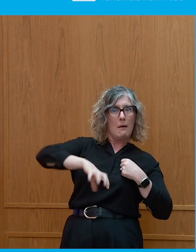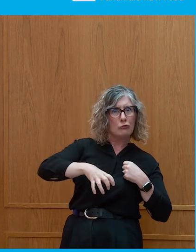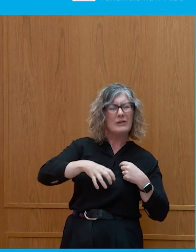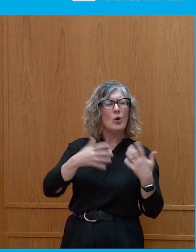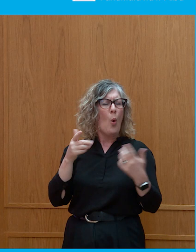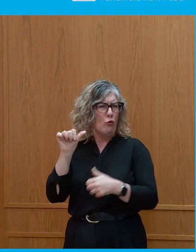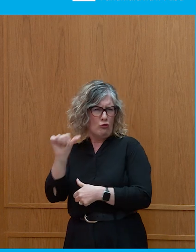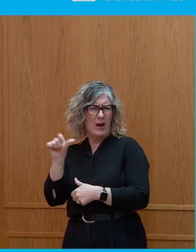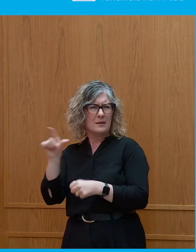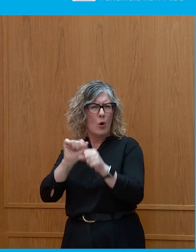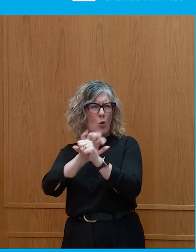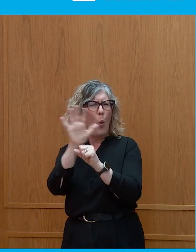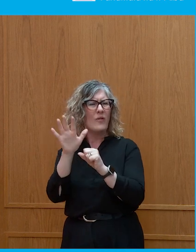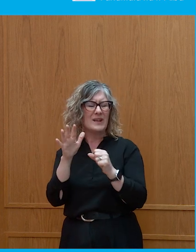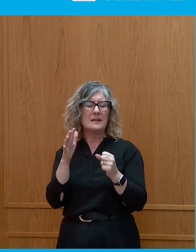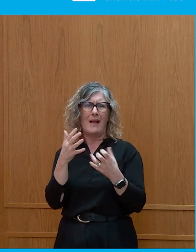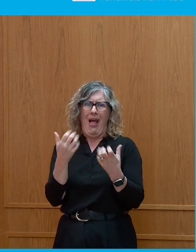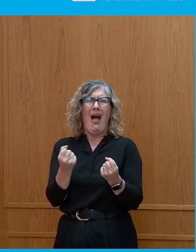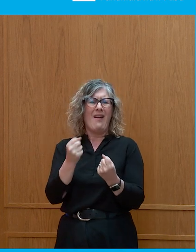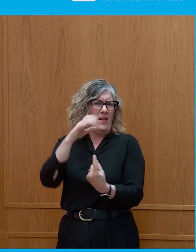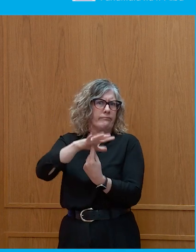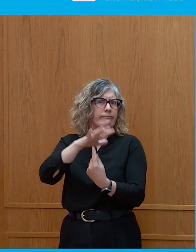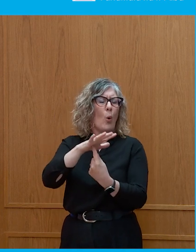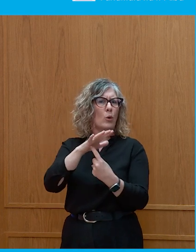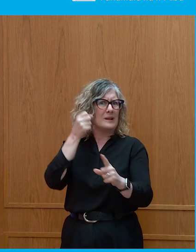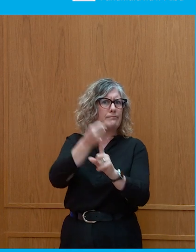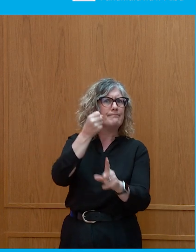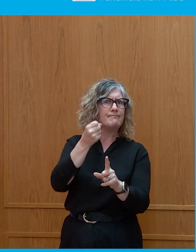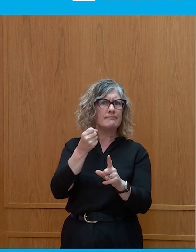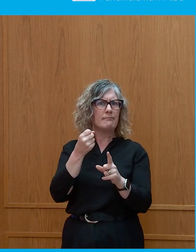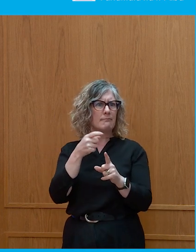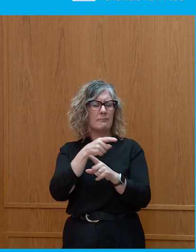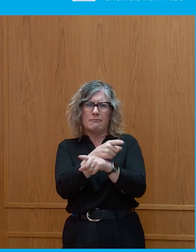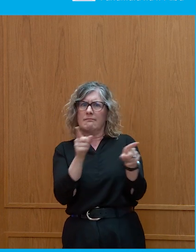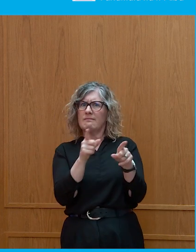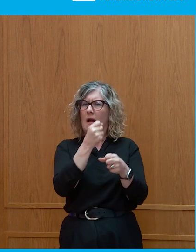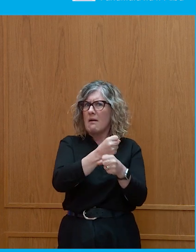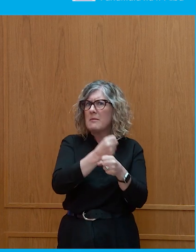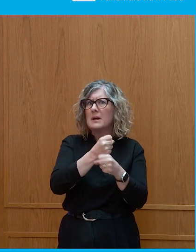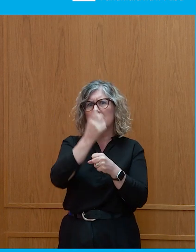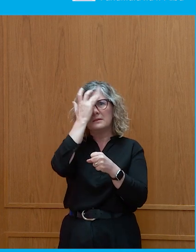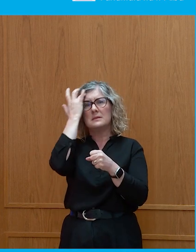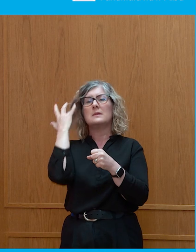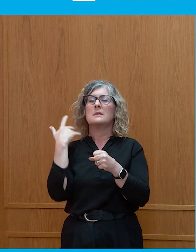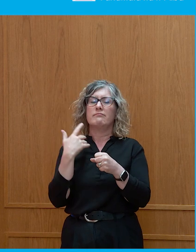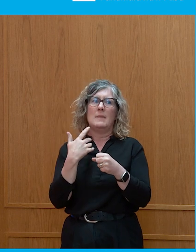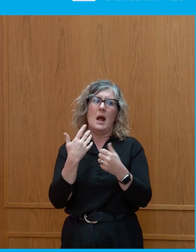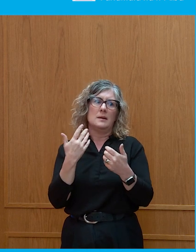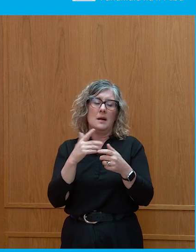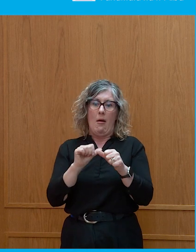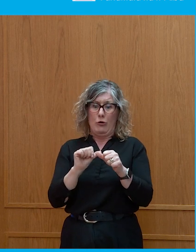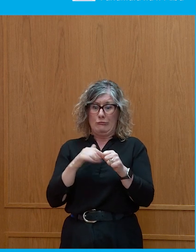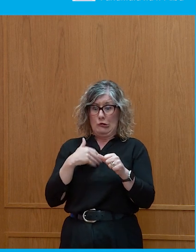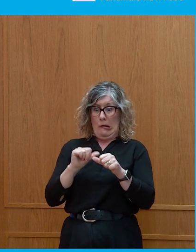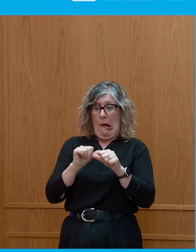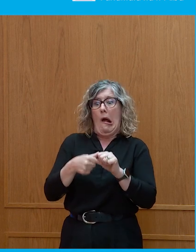the way that governments were in the immediate aftermath or in the midst, they were credited as if there was a kind of,